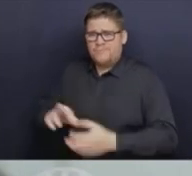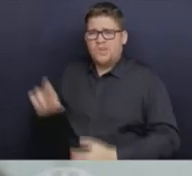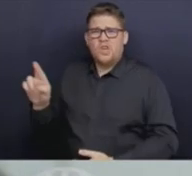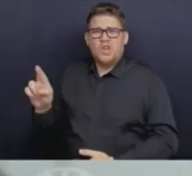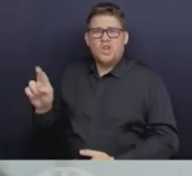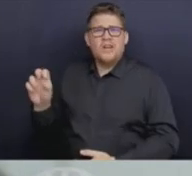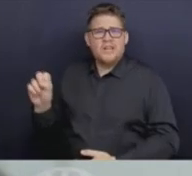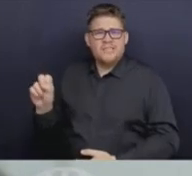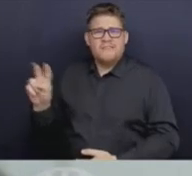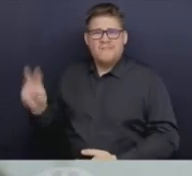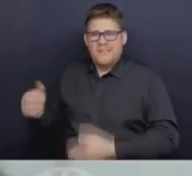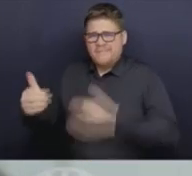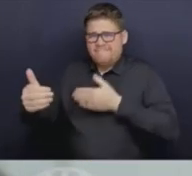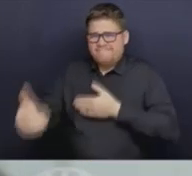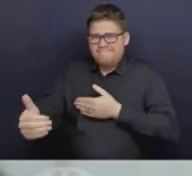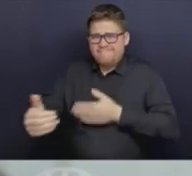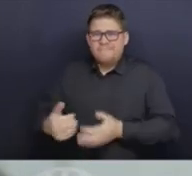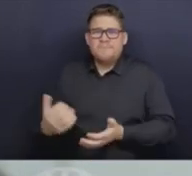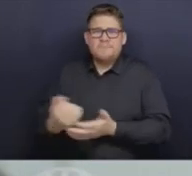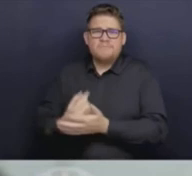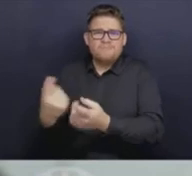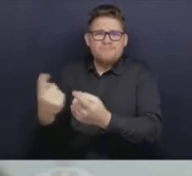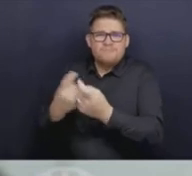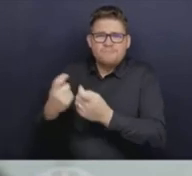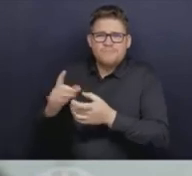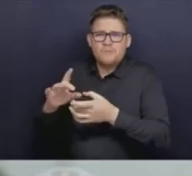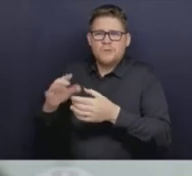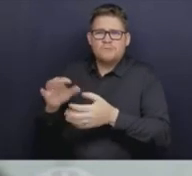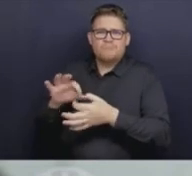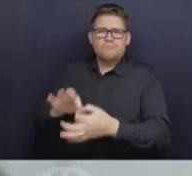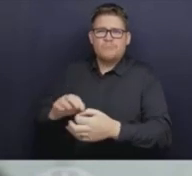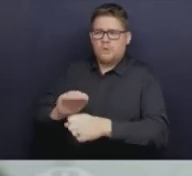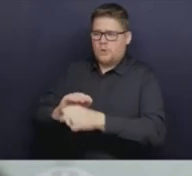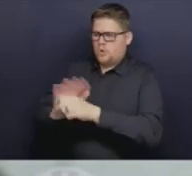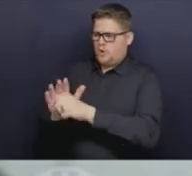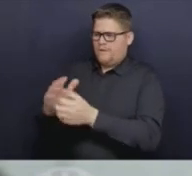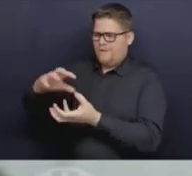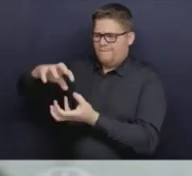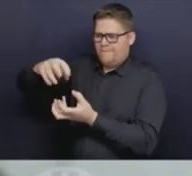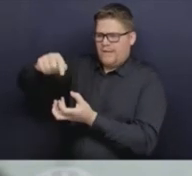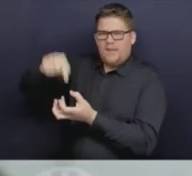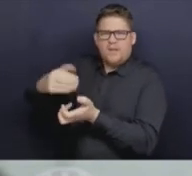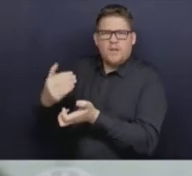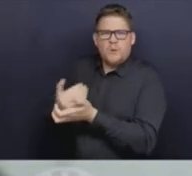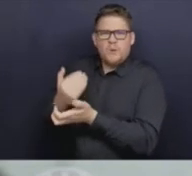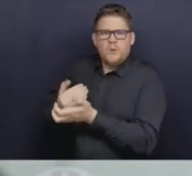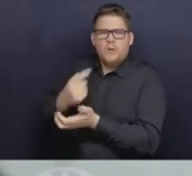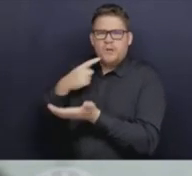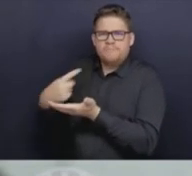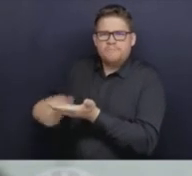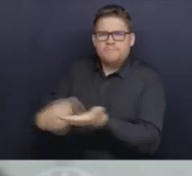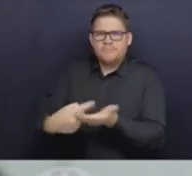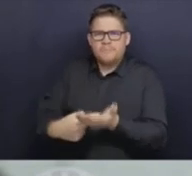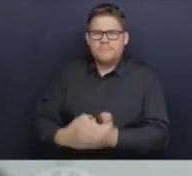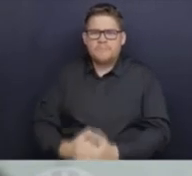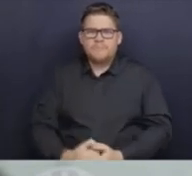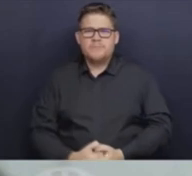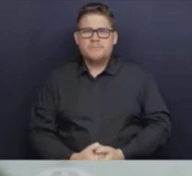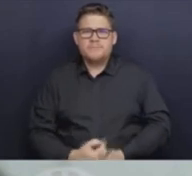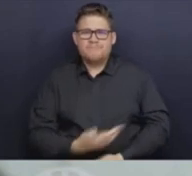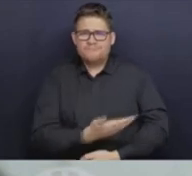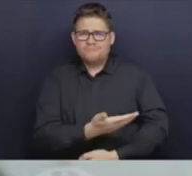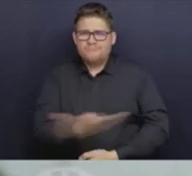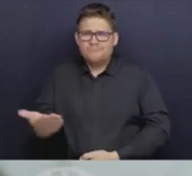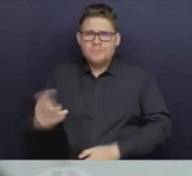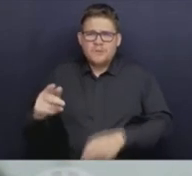particularly around the new sub-variants of Omicron, which I know many people are worried about, concerns around surges in other parts of the globe, and